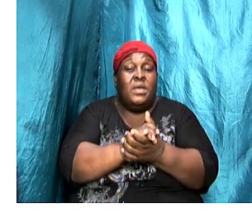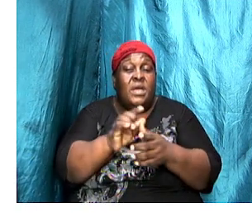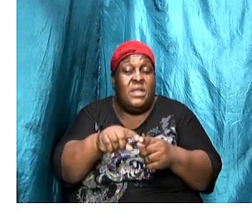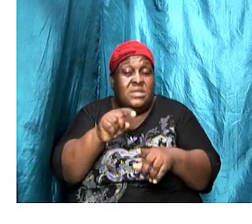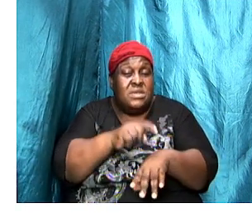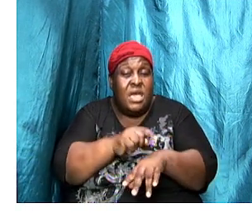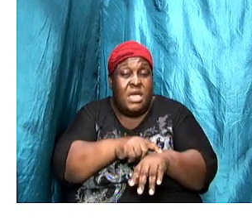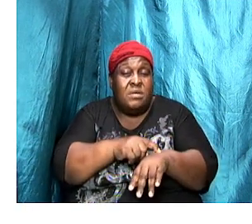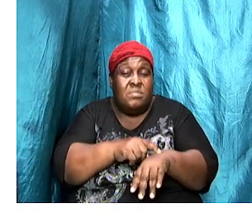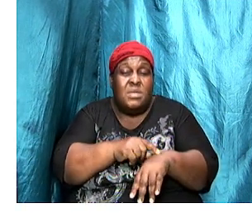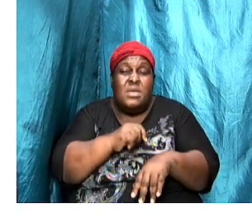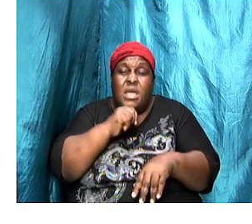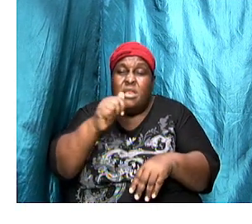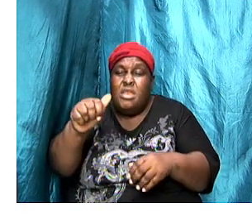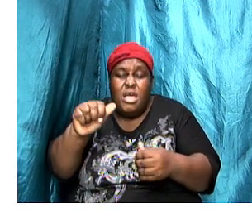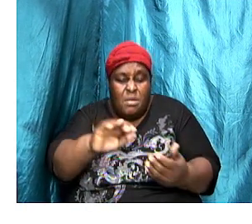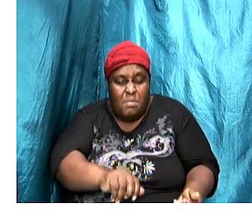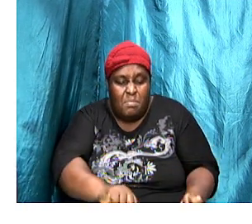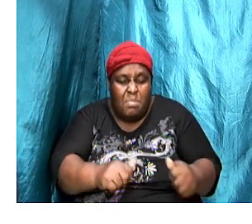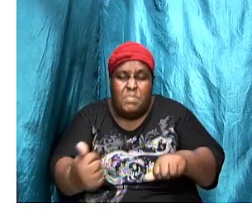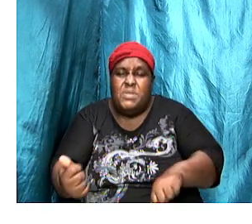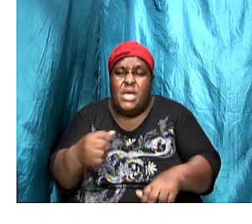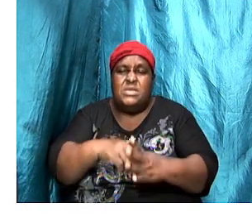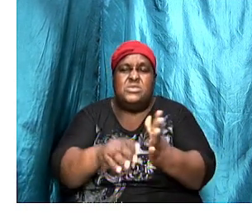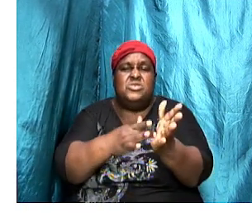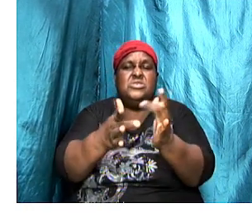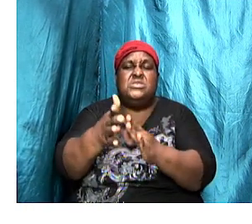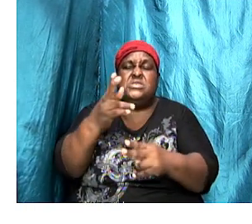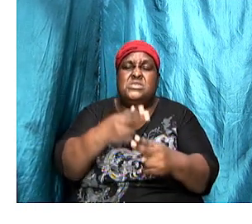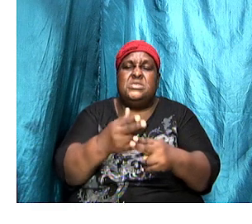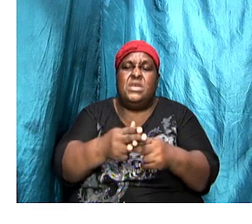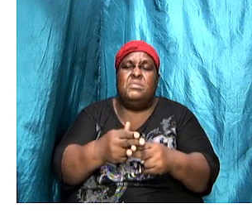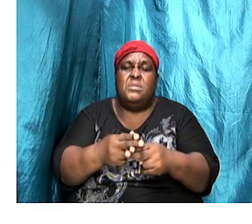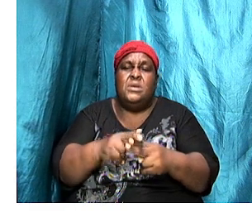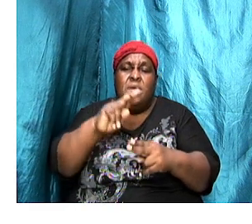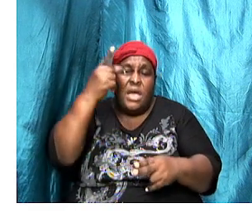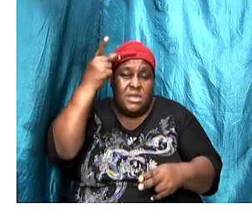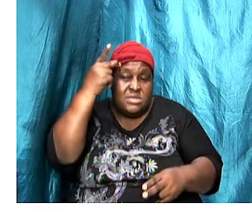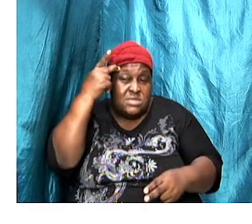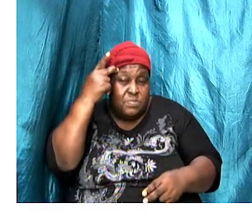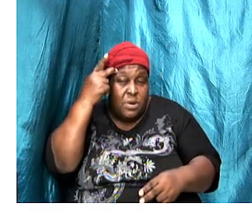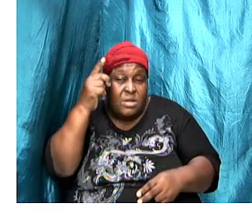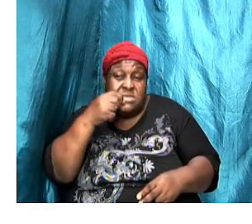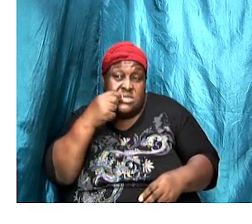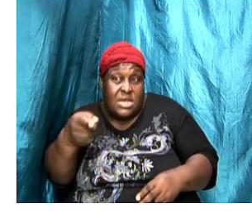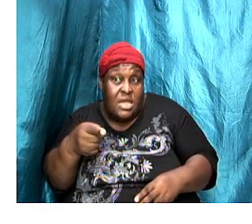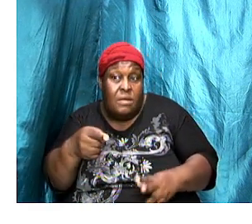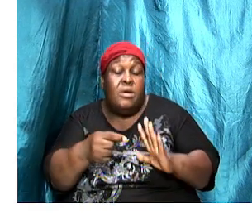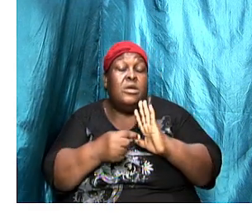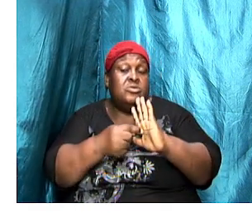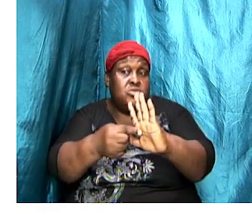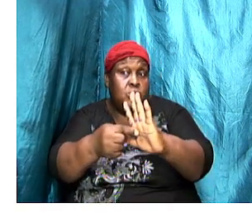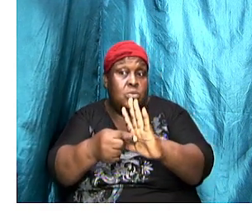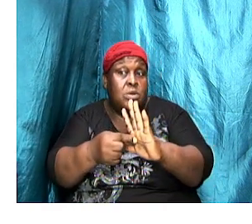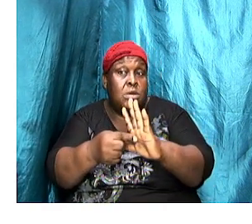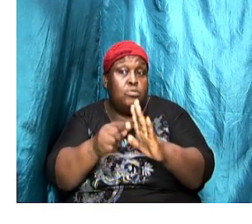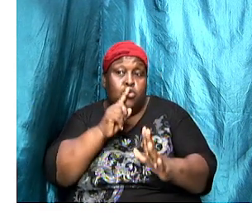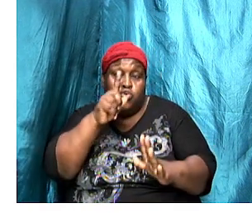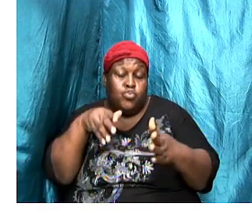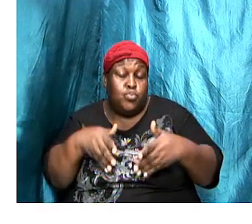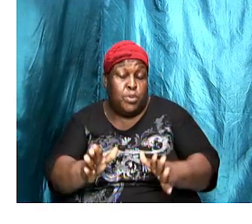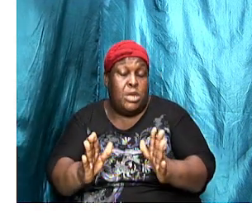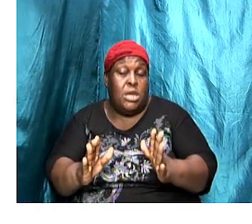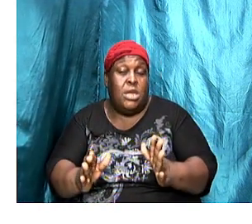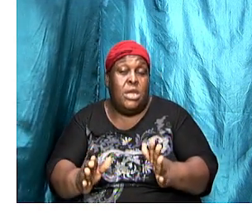they had not yet even been baptized in the name of the Lord Jesus. And it is Paul that directed them and showed them the way. And